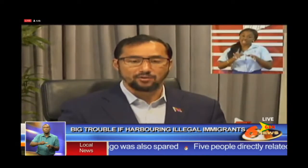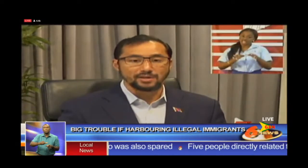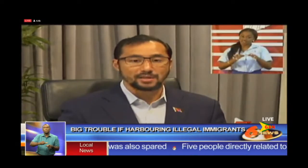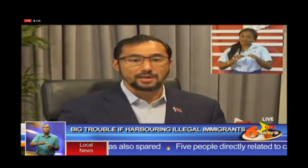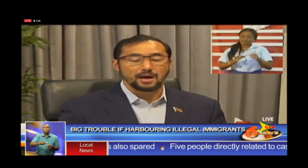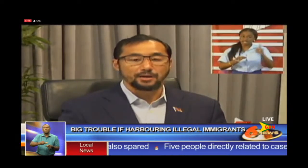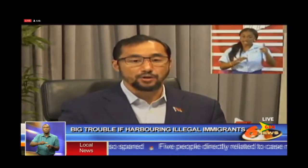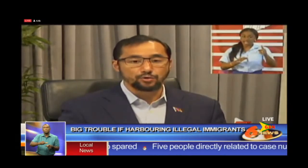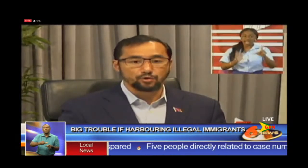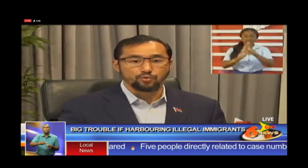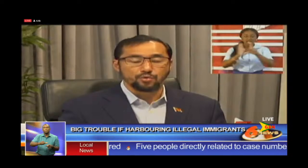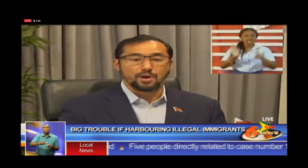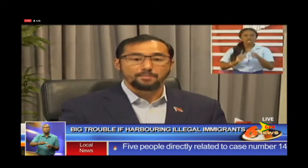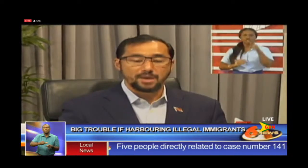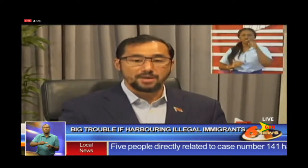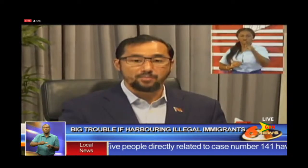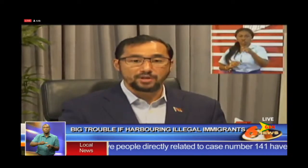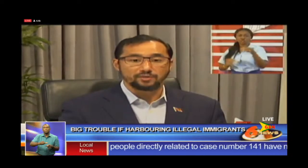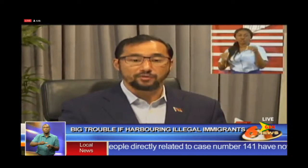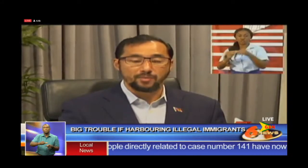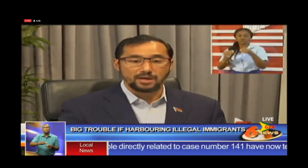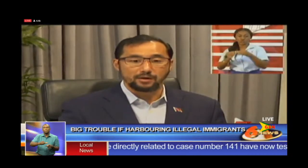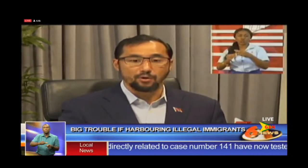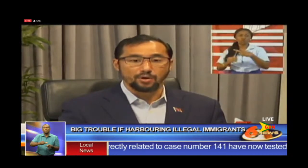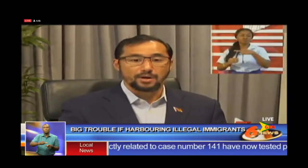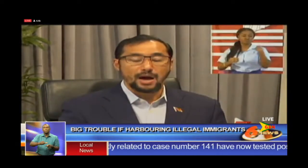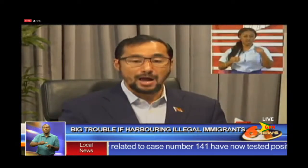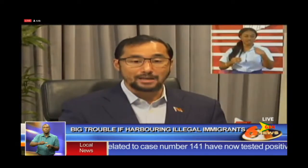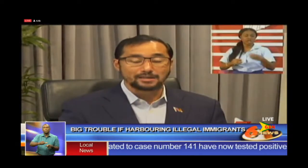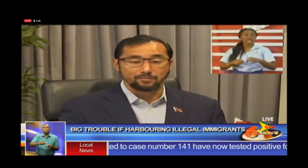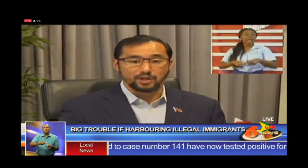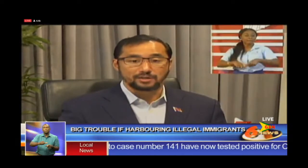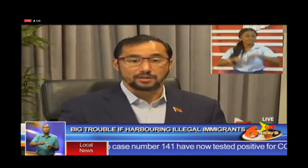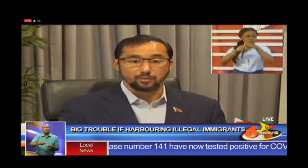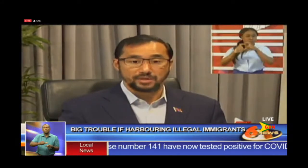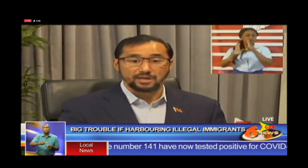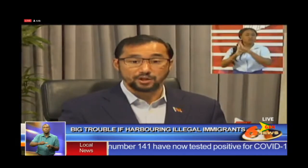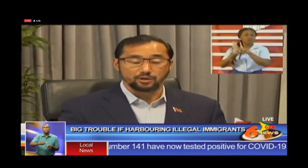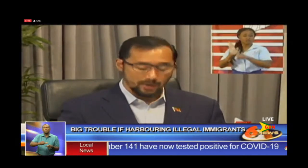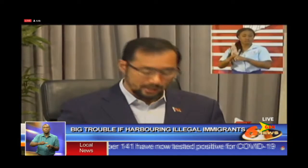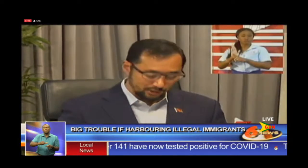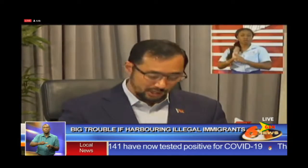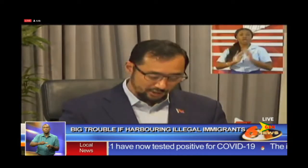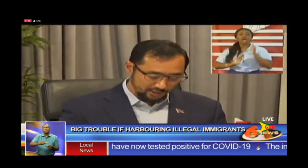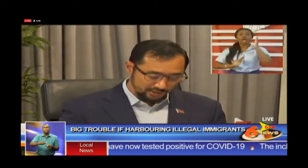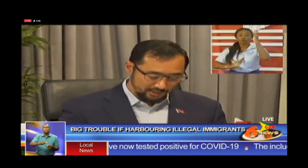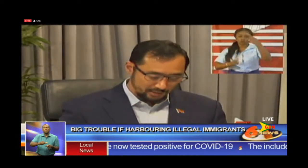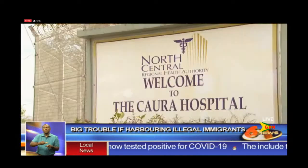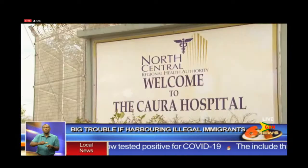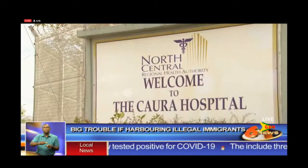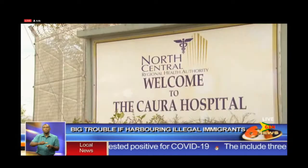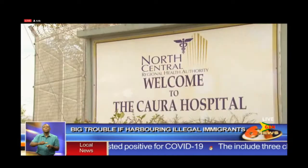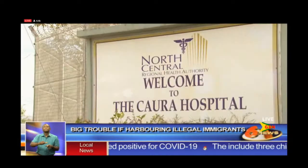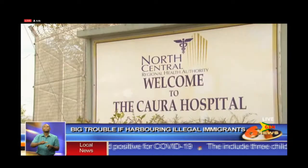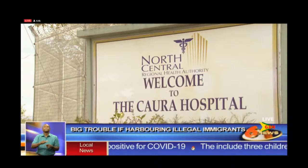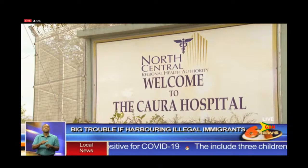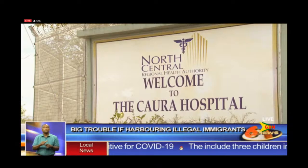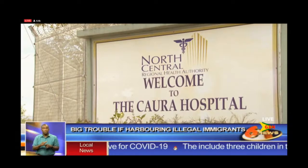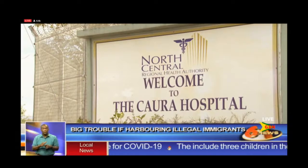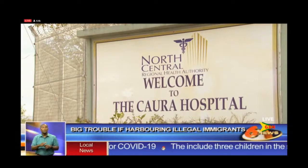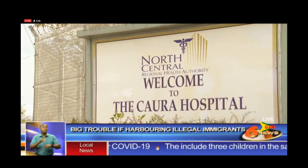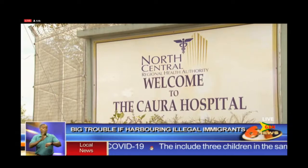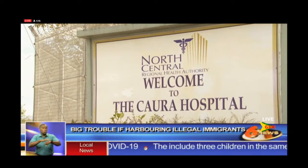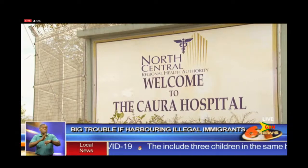putting us at risk, and you too may be a of criminal law and subject to potential criminal charges. These